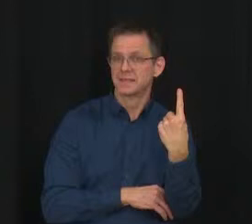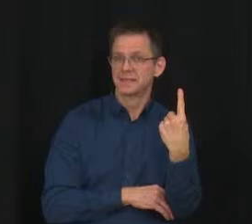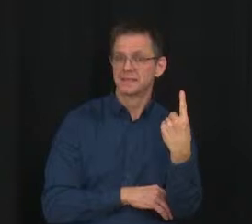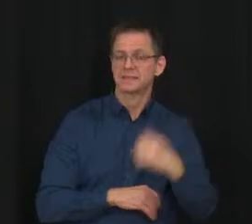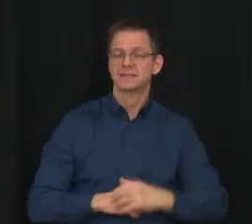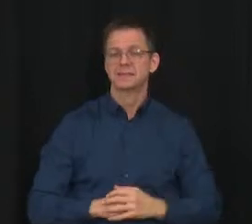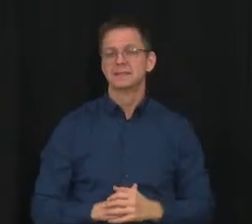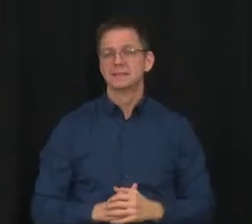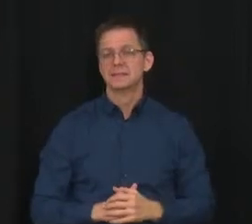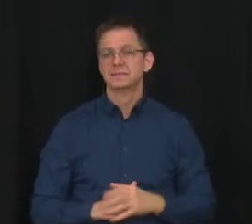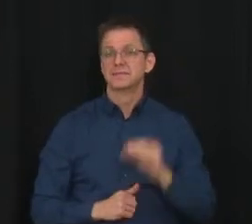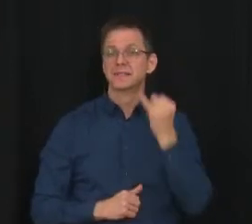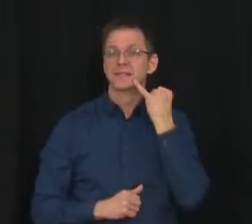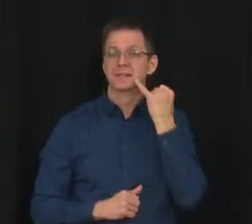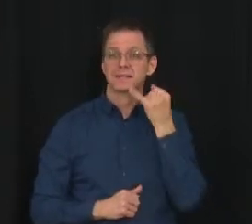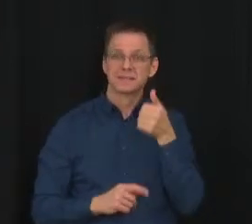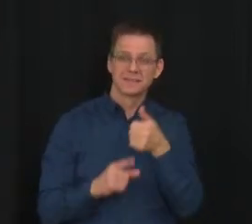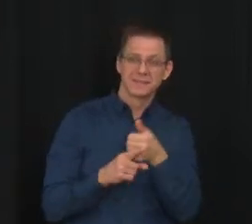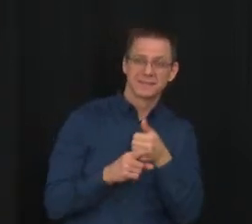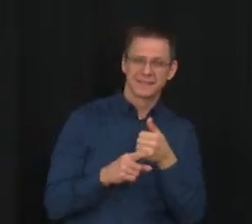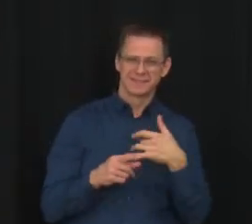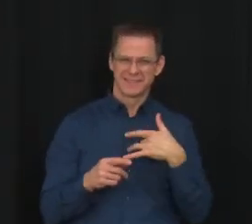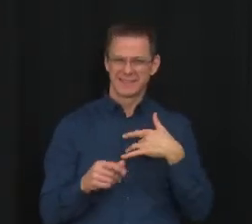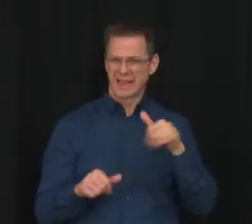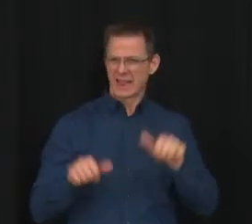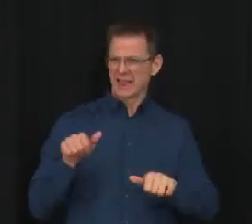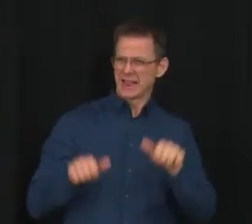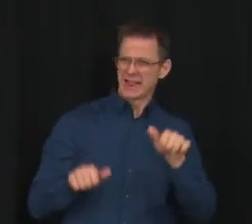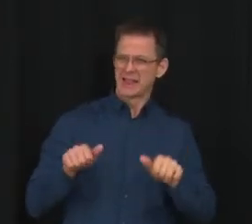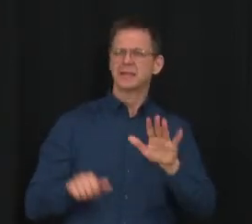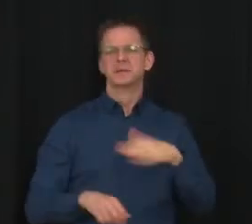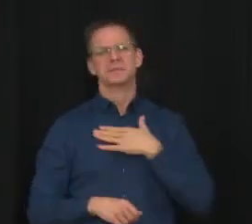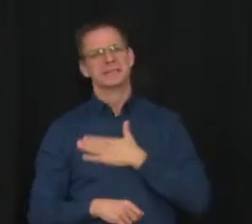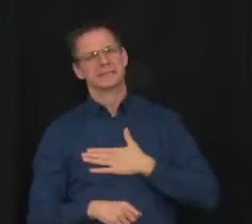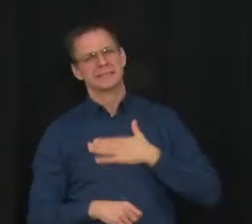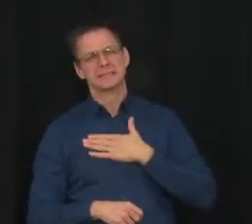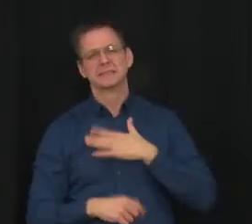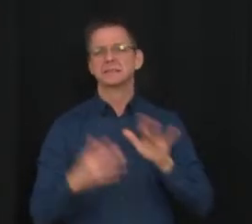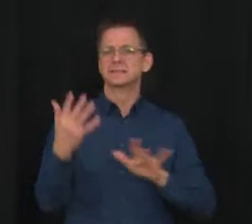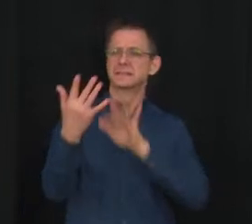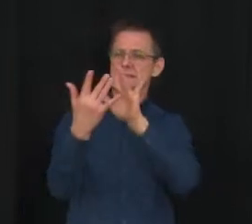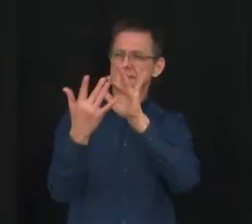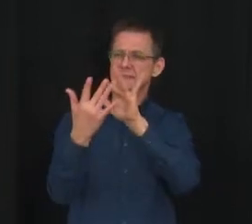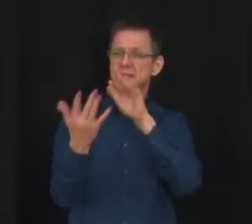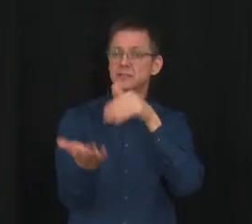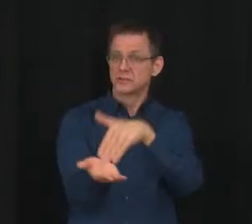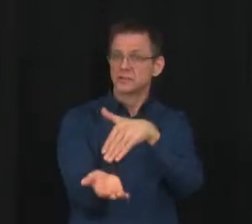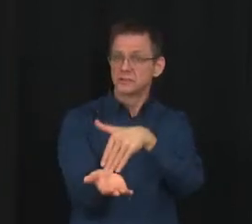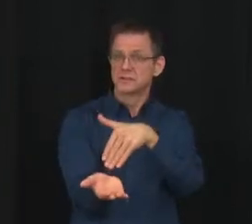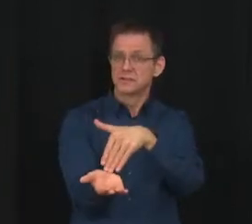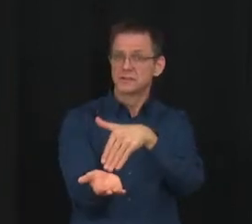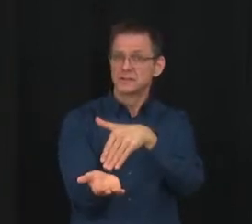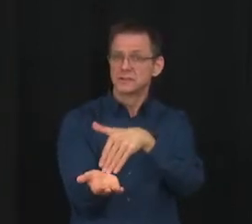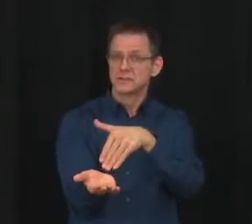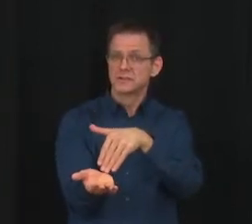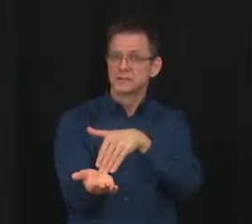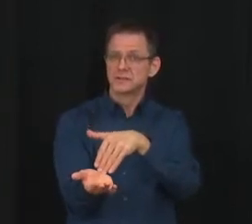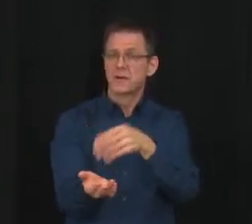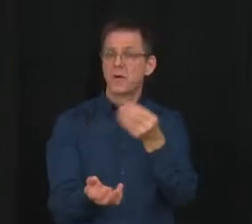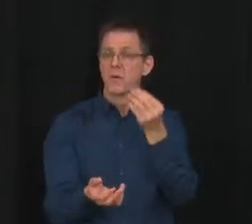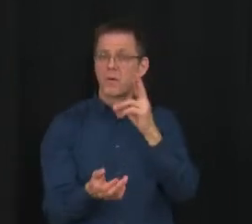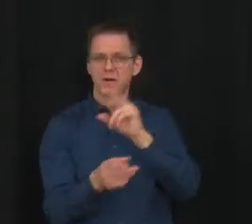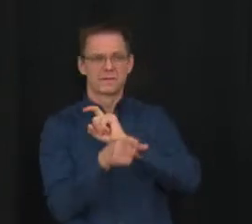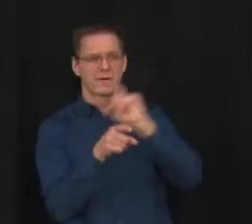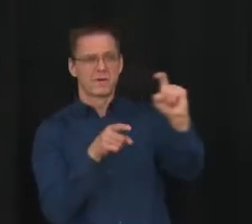You can talk to your family doctor or pediatrician, call 811 or listen to the pediatric vaccine town hall recording that's posted on